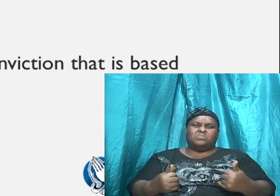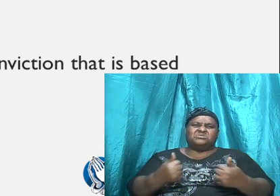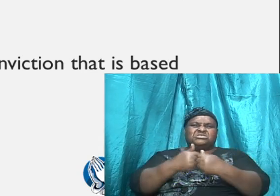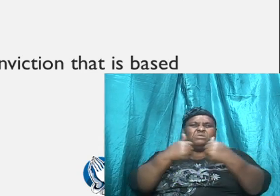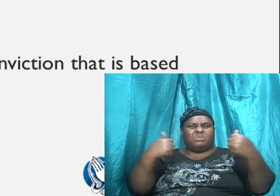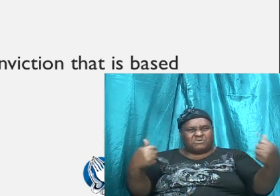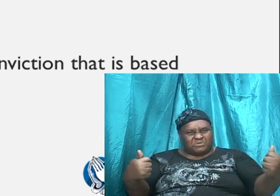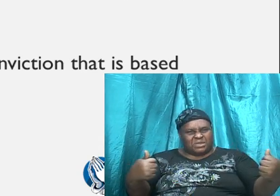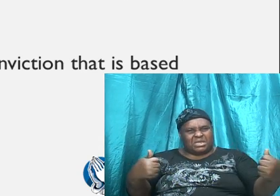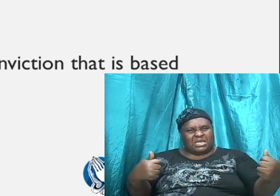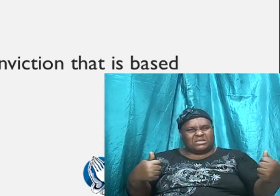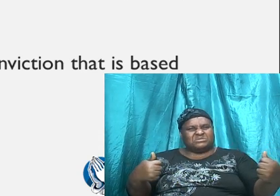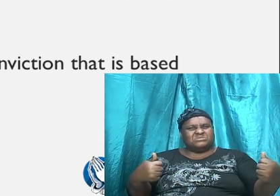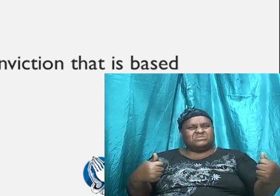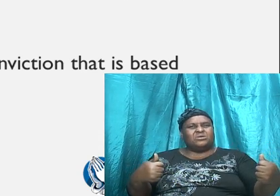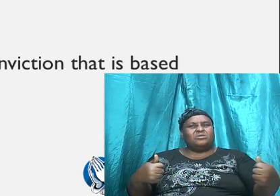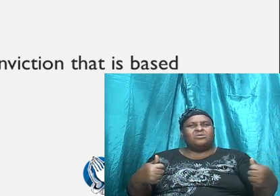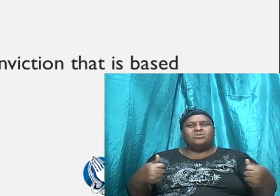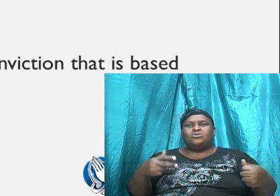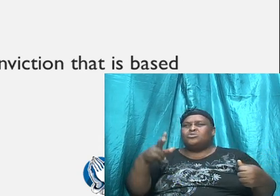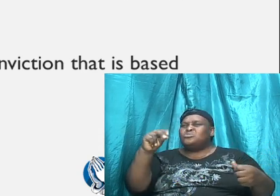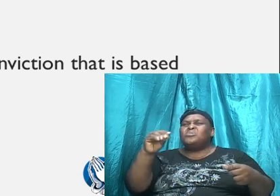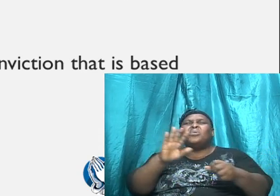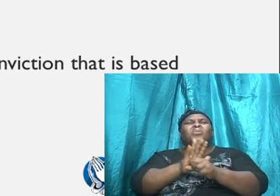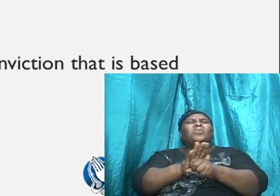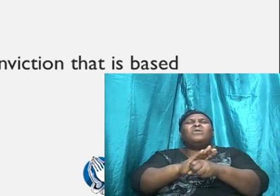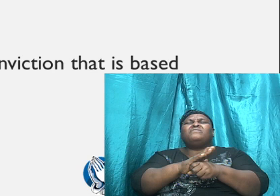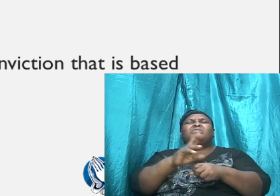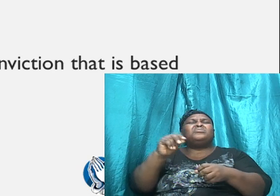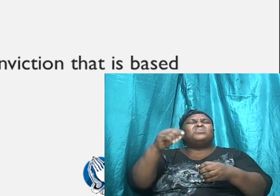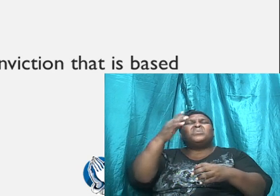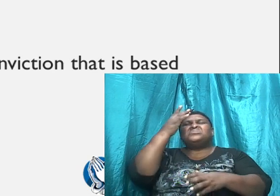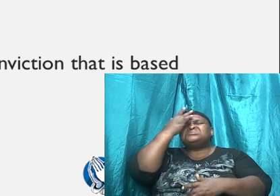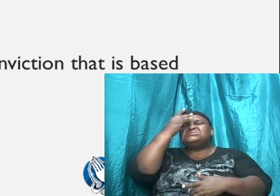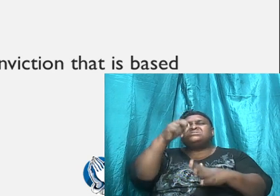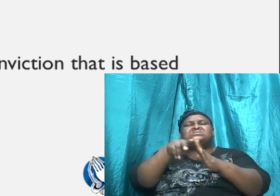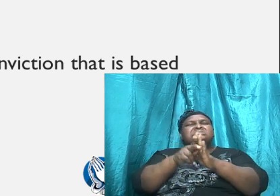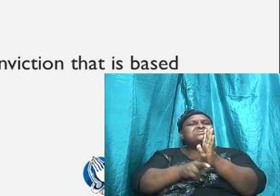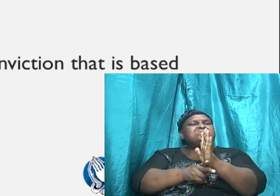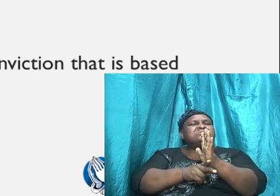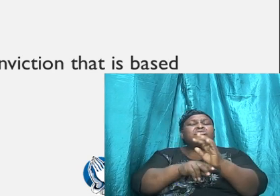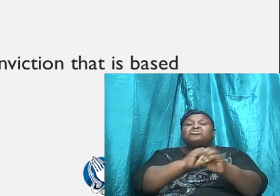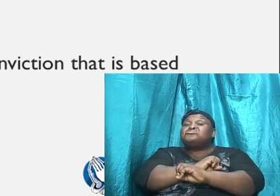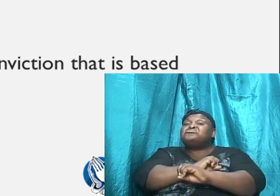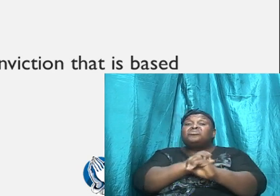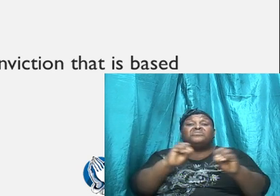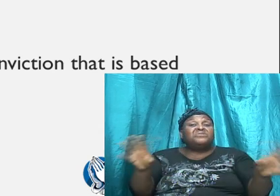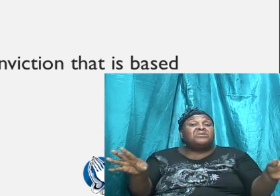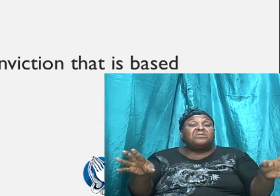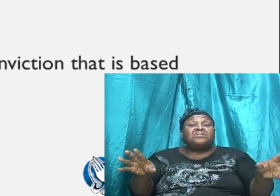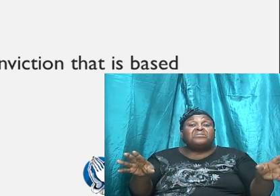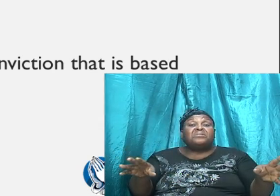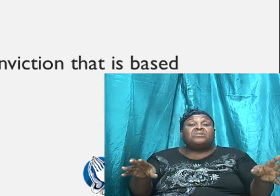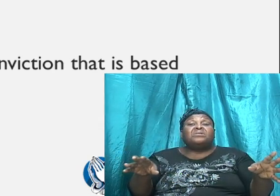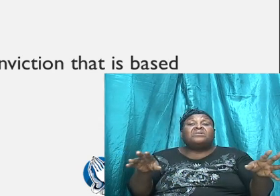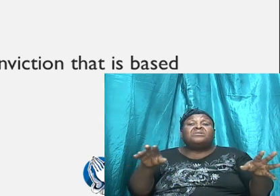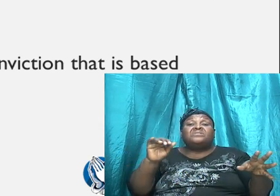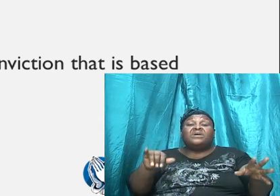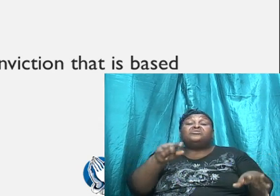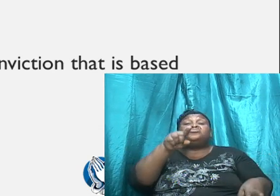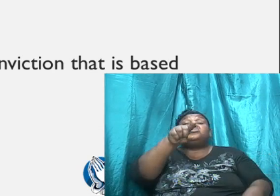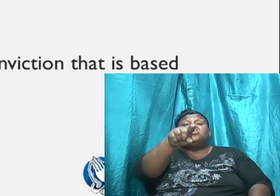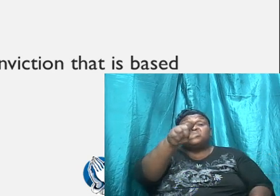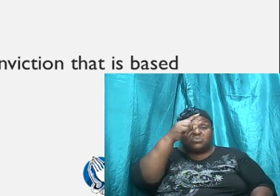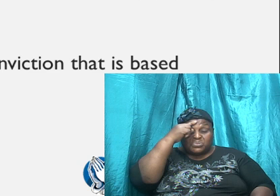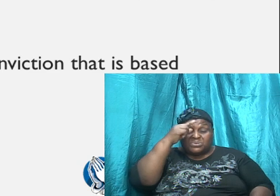there is no COVID, no sickness, no illness, there is nothing that if you